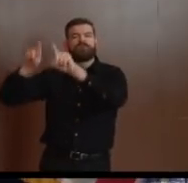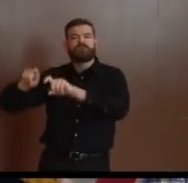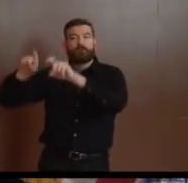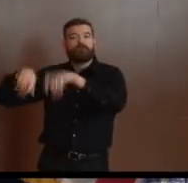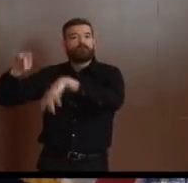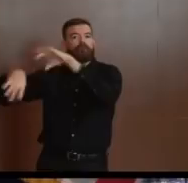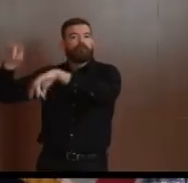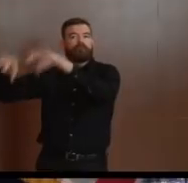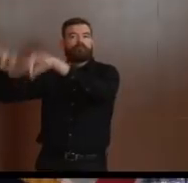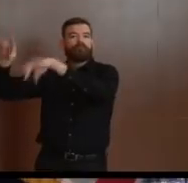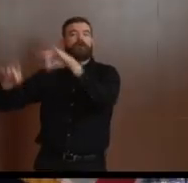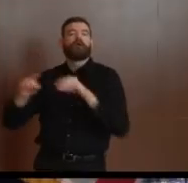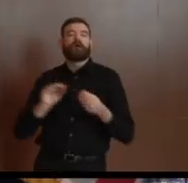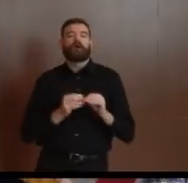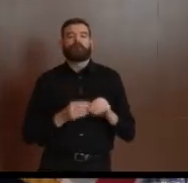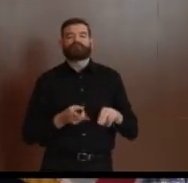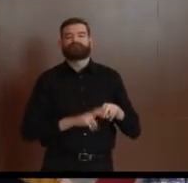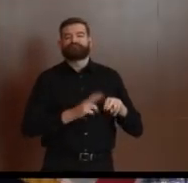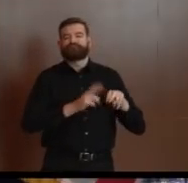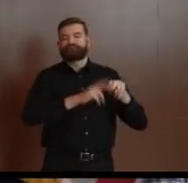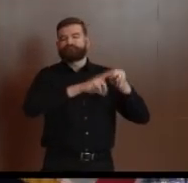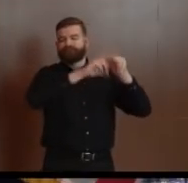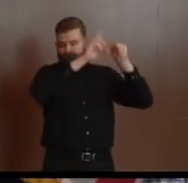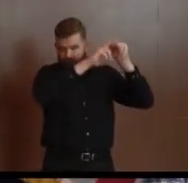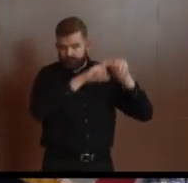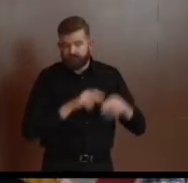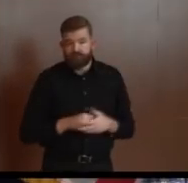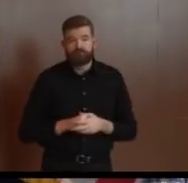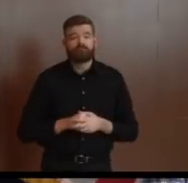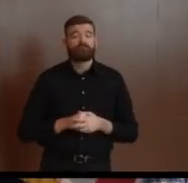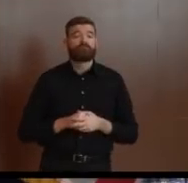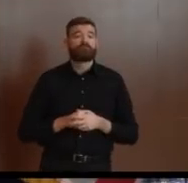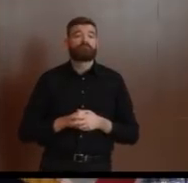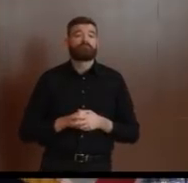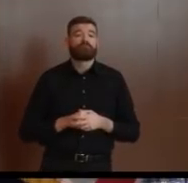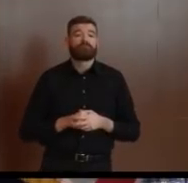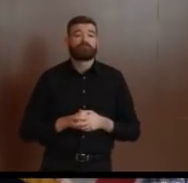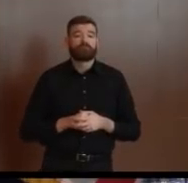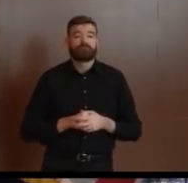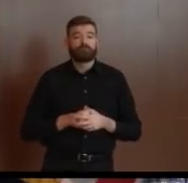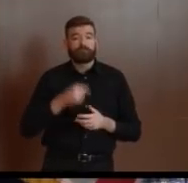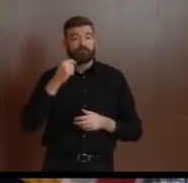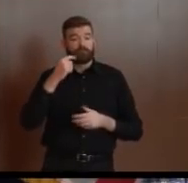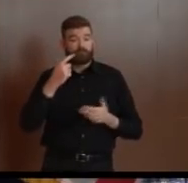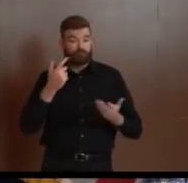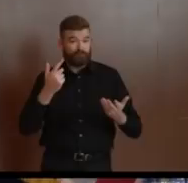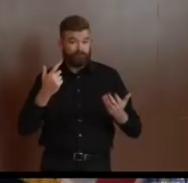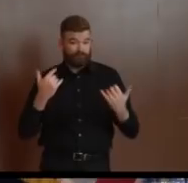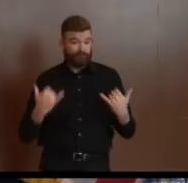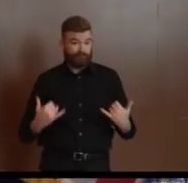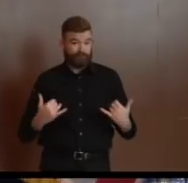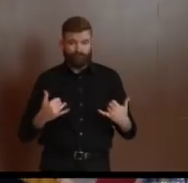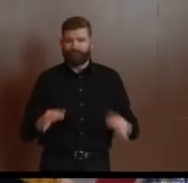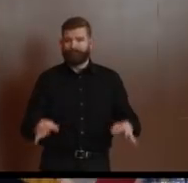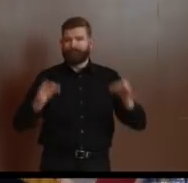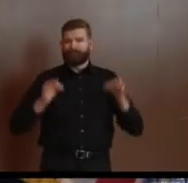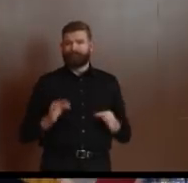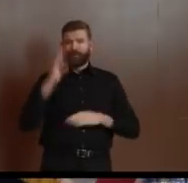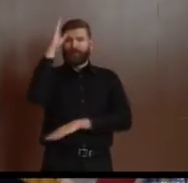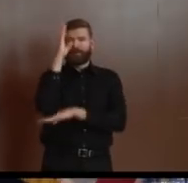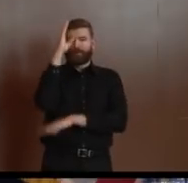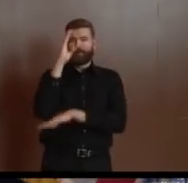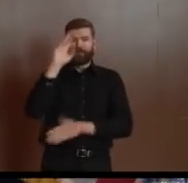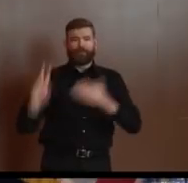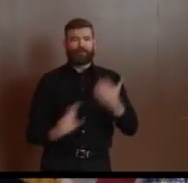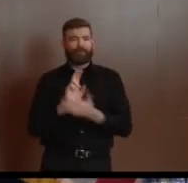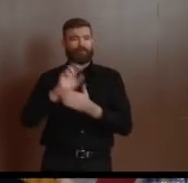hours earlier than normal. And again, I want to remind you of two things. The earlier we do it, the less comfortable or